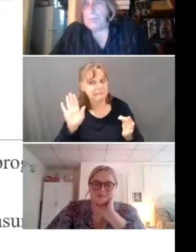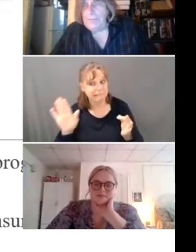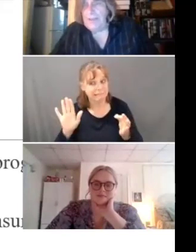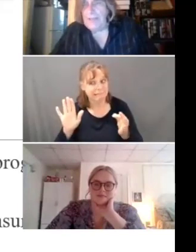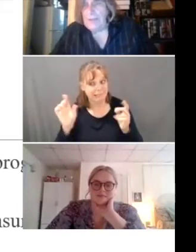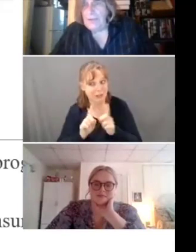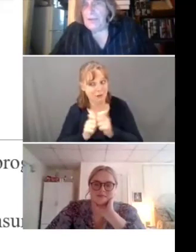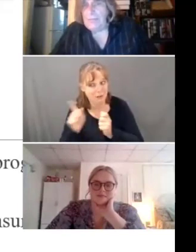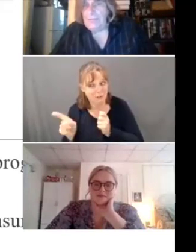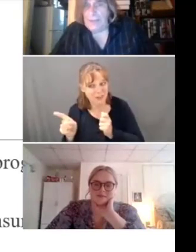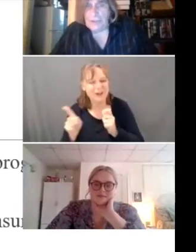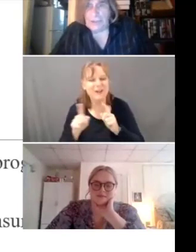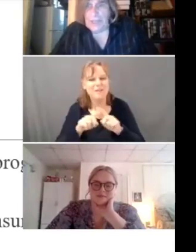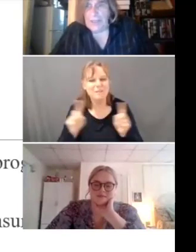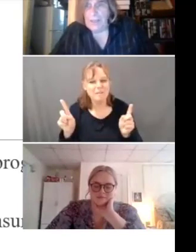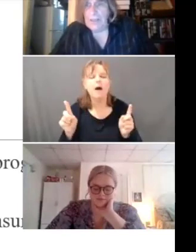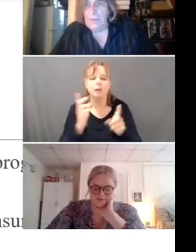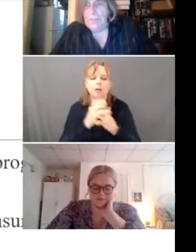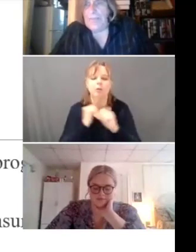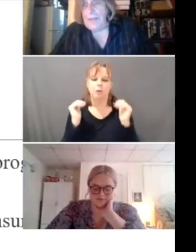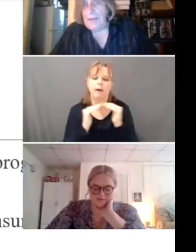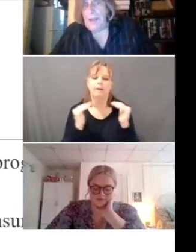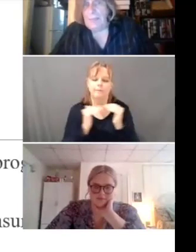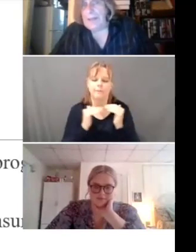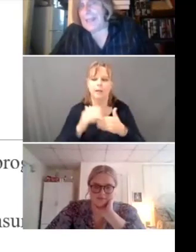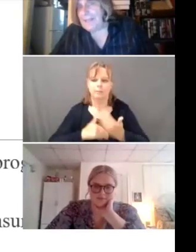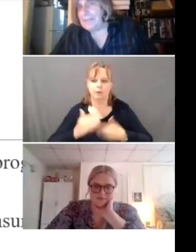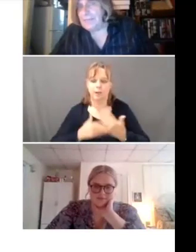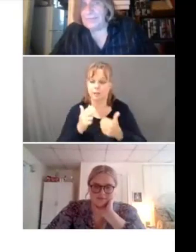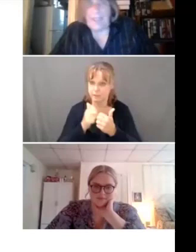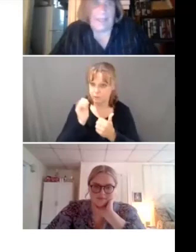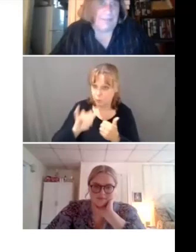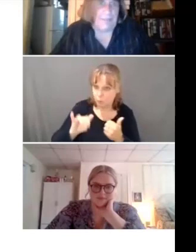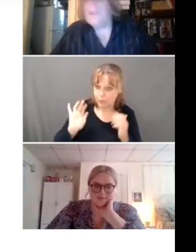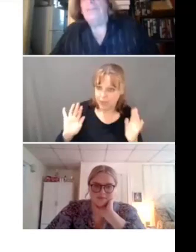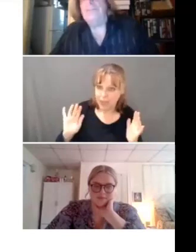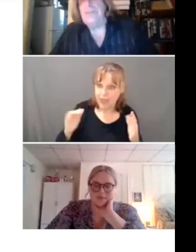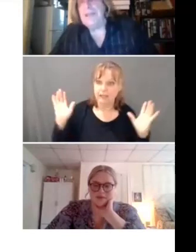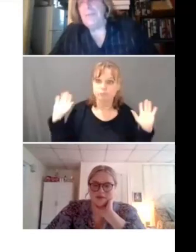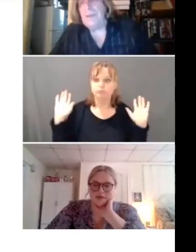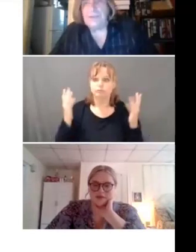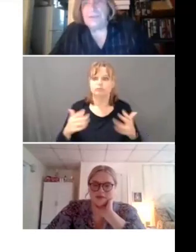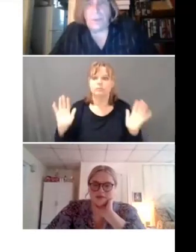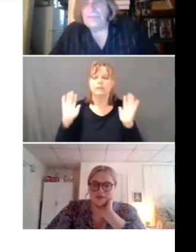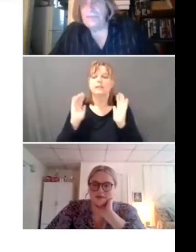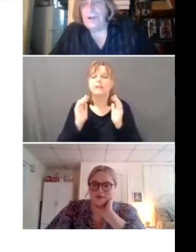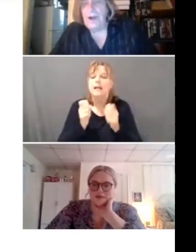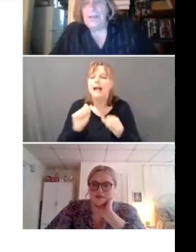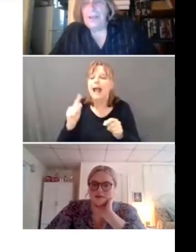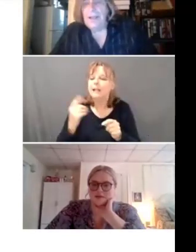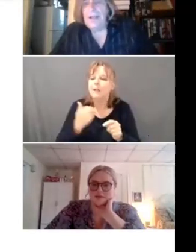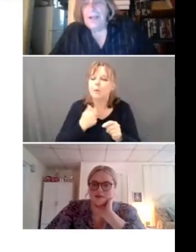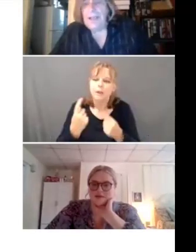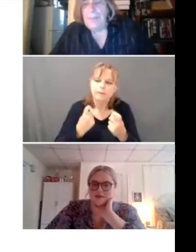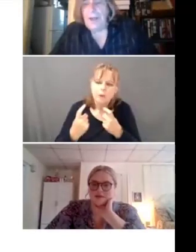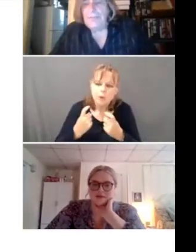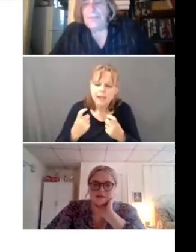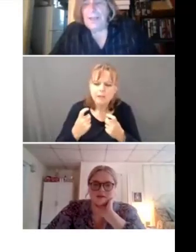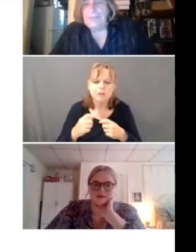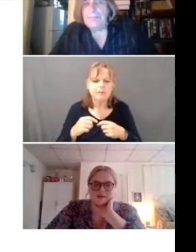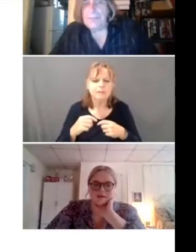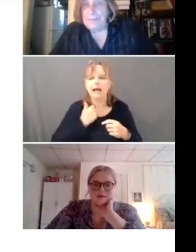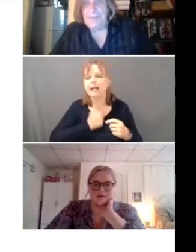will probably find that you got a fair shake. With that, I'm going to ask if there's anything else anyone has a question on. I